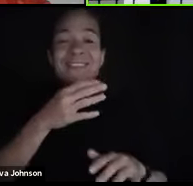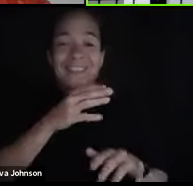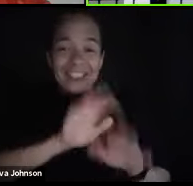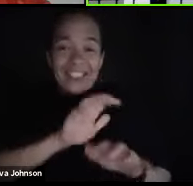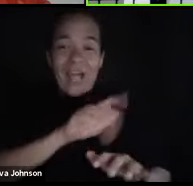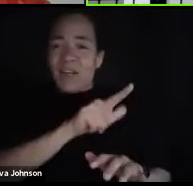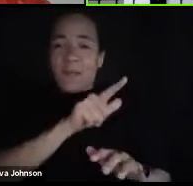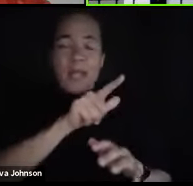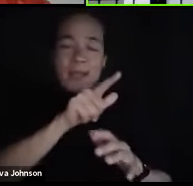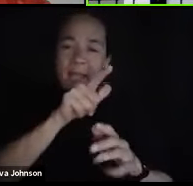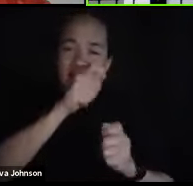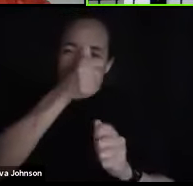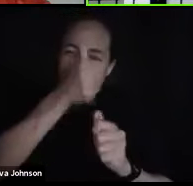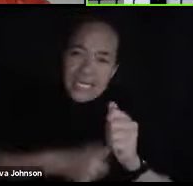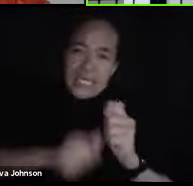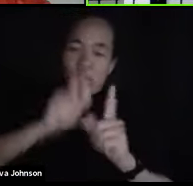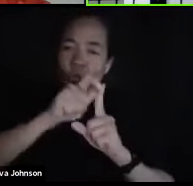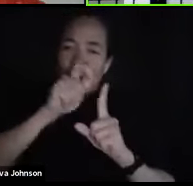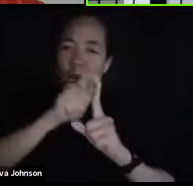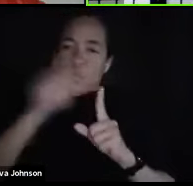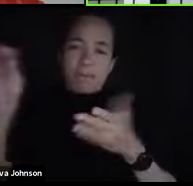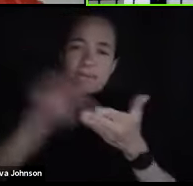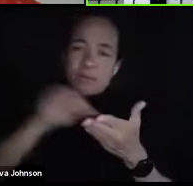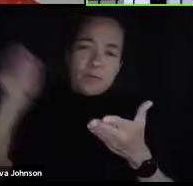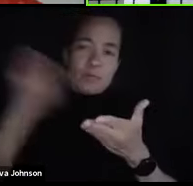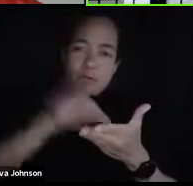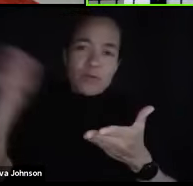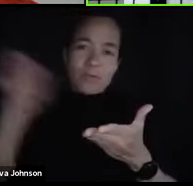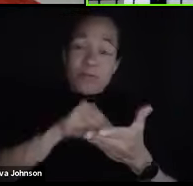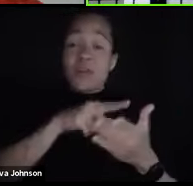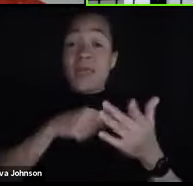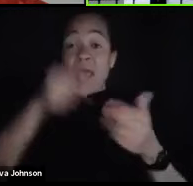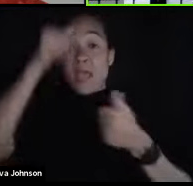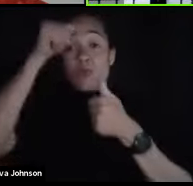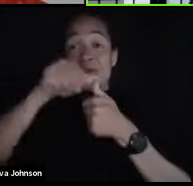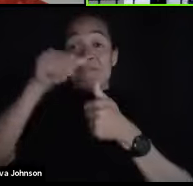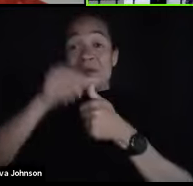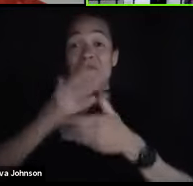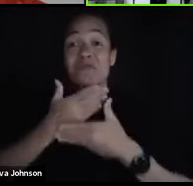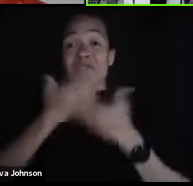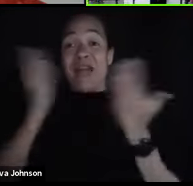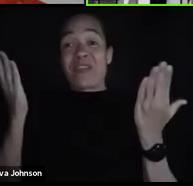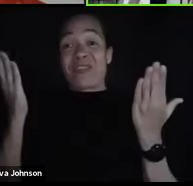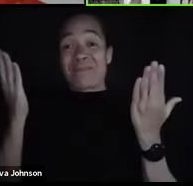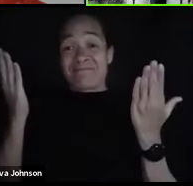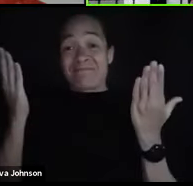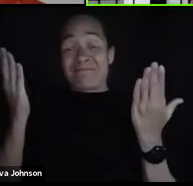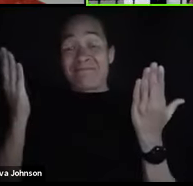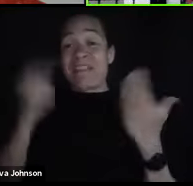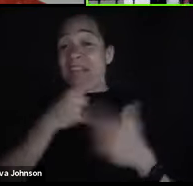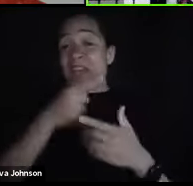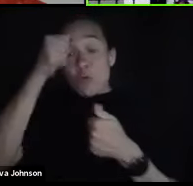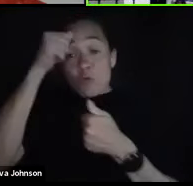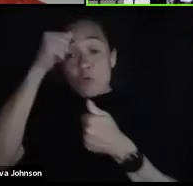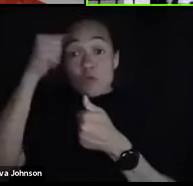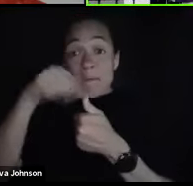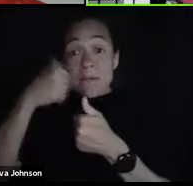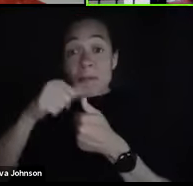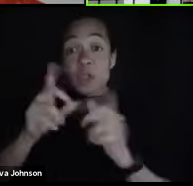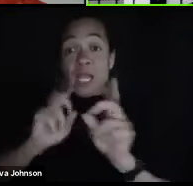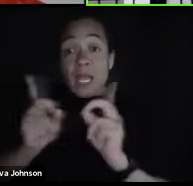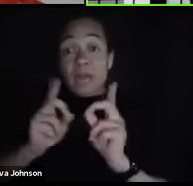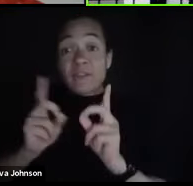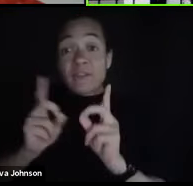word verbatim, word by word, but they couldn't remember anything. They couldn't remember any conversation. They couldn't remember